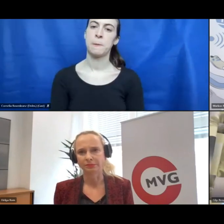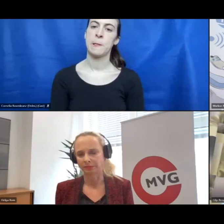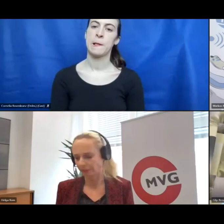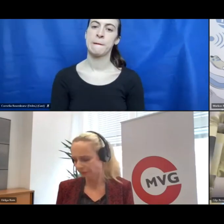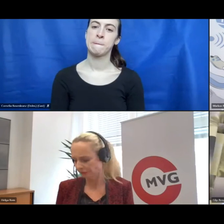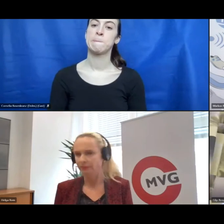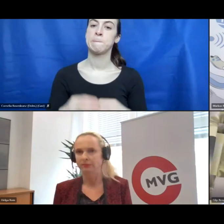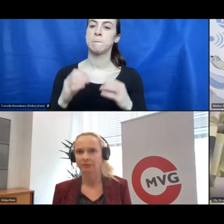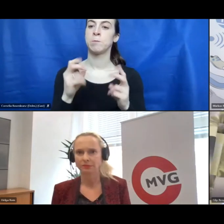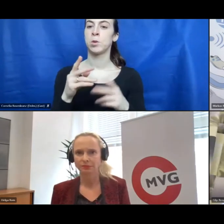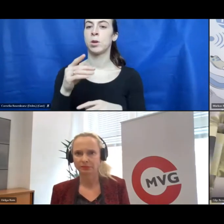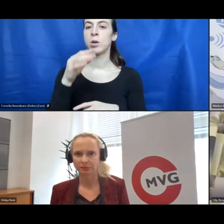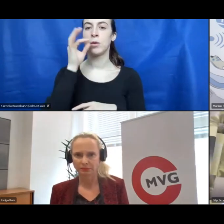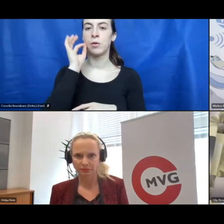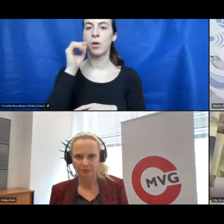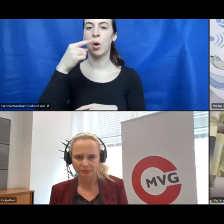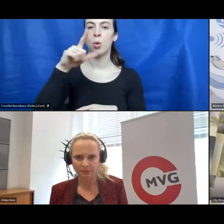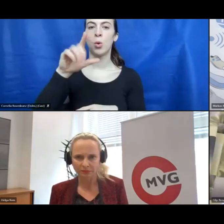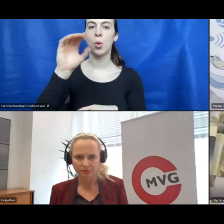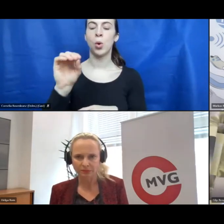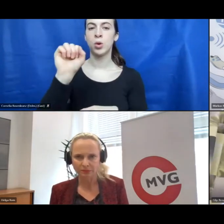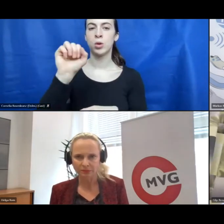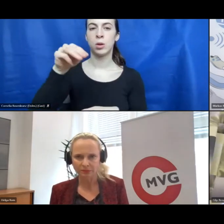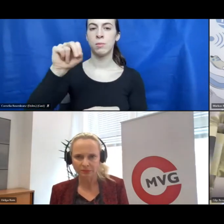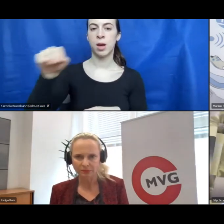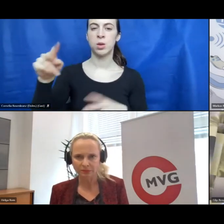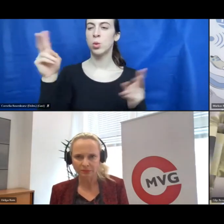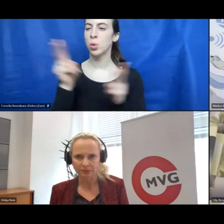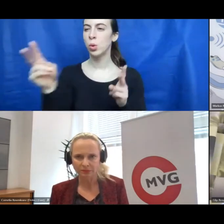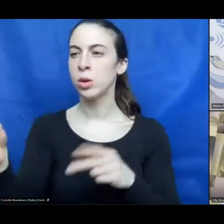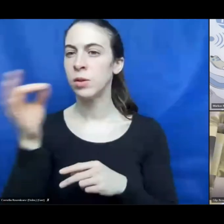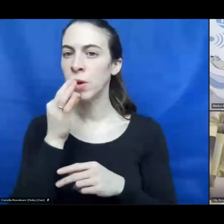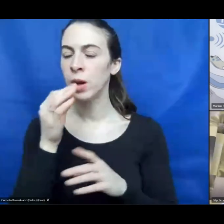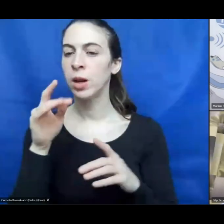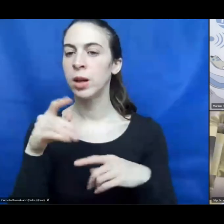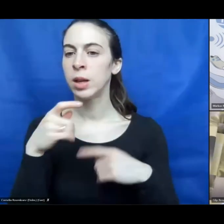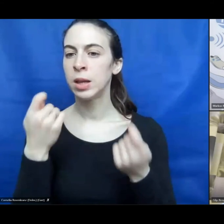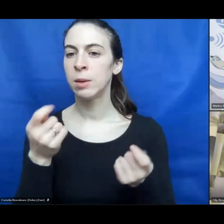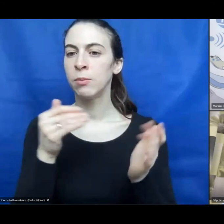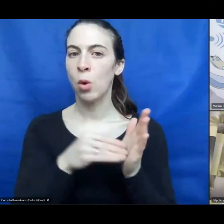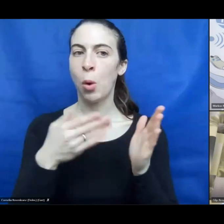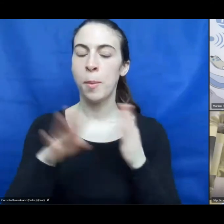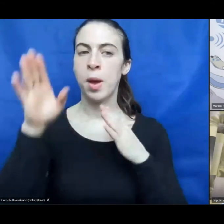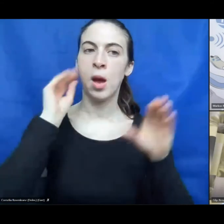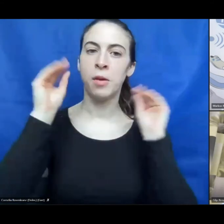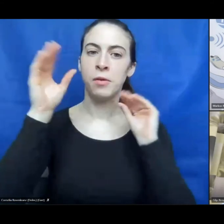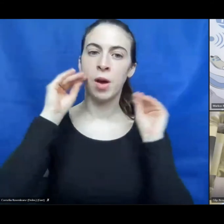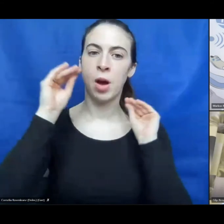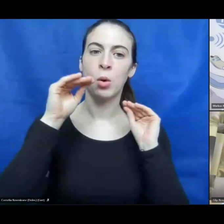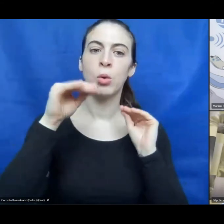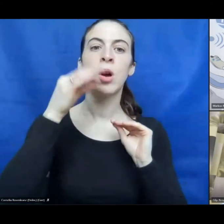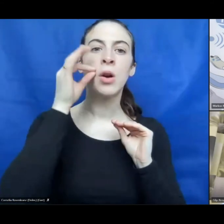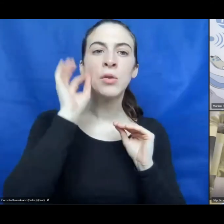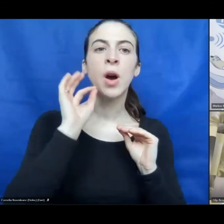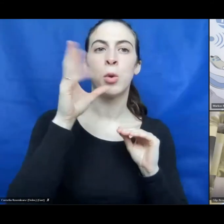We have then Ulrike Glössmann, she has a question, one short question. Are there some more experiences, especially with women with